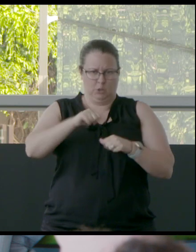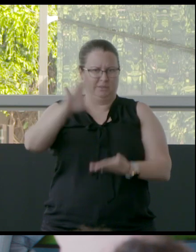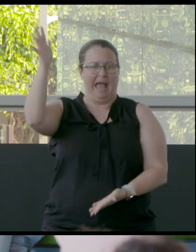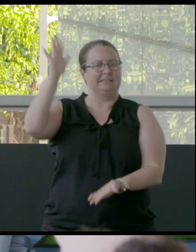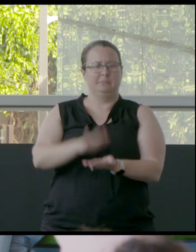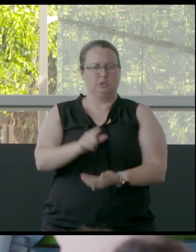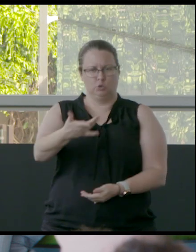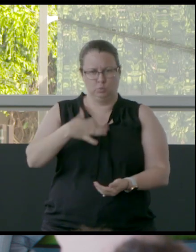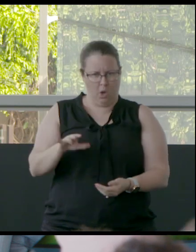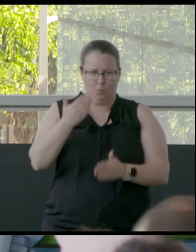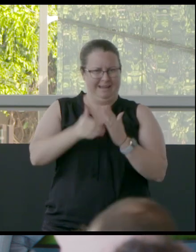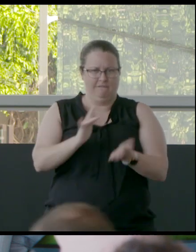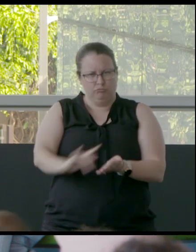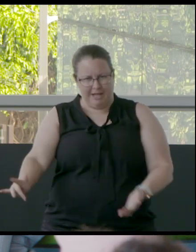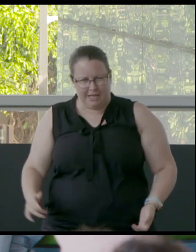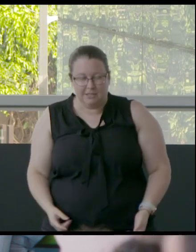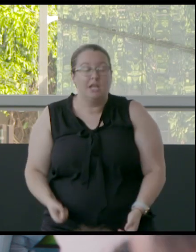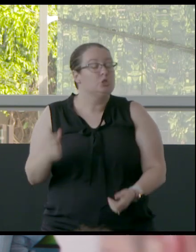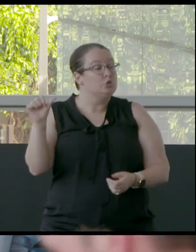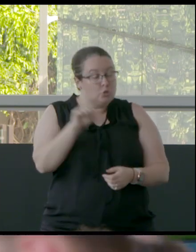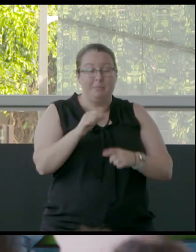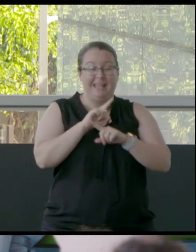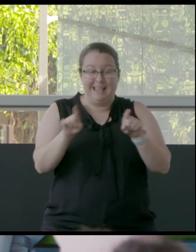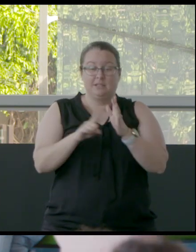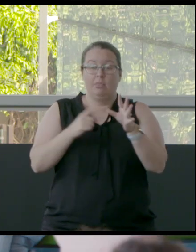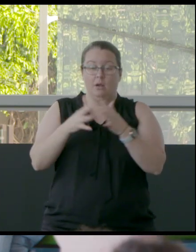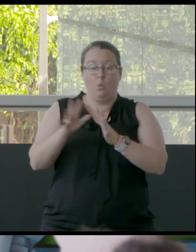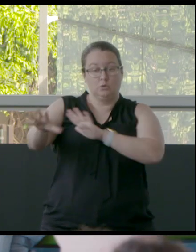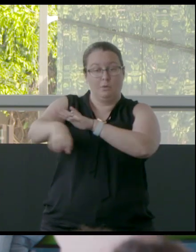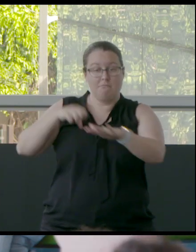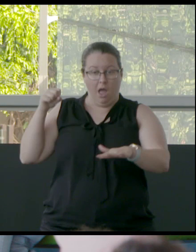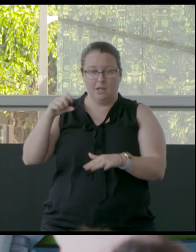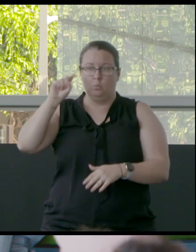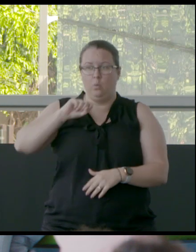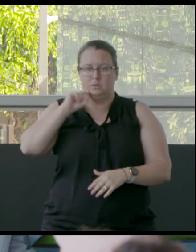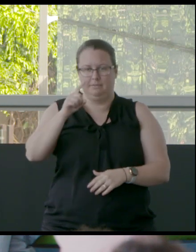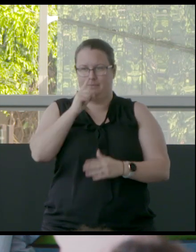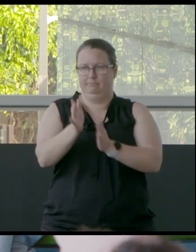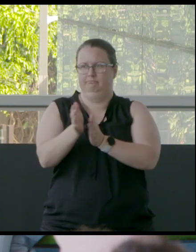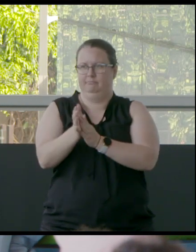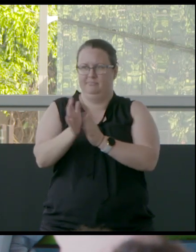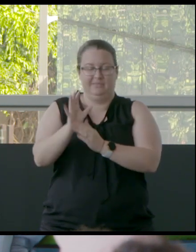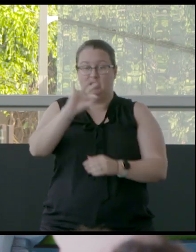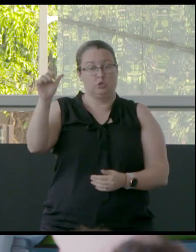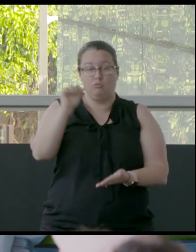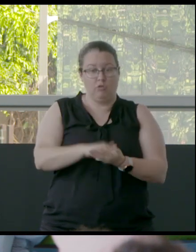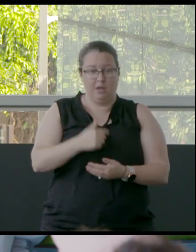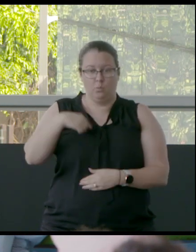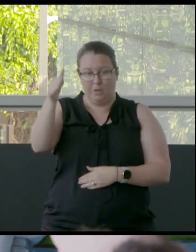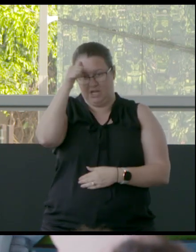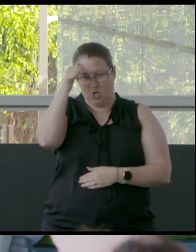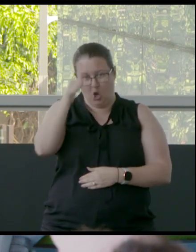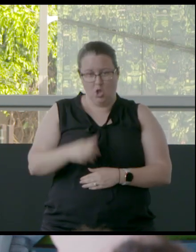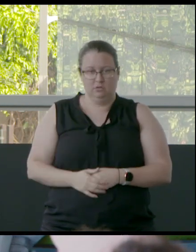It should be illegal to mine water. It's not right. We know that. You know,